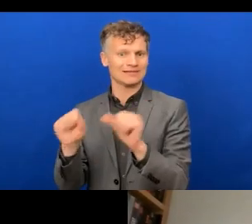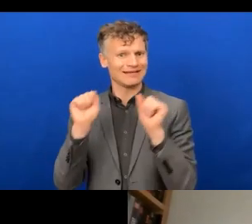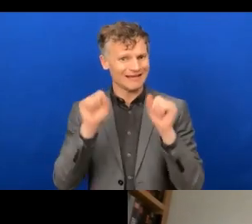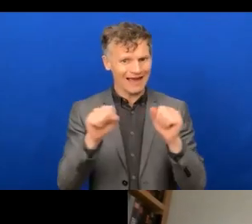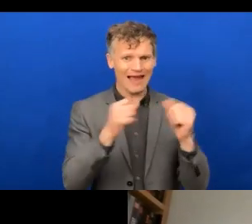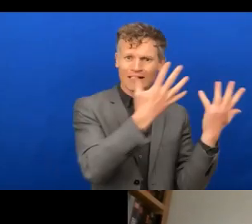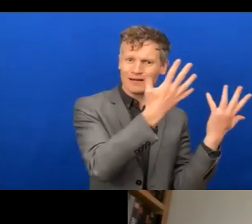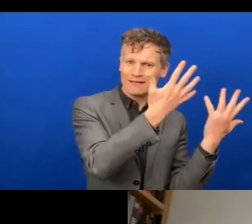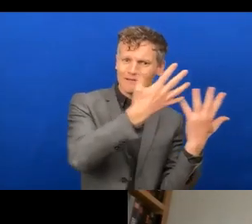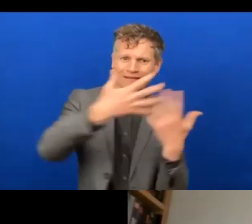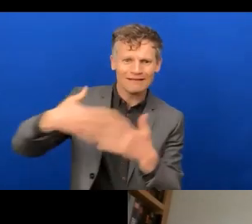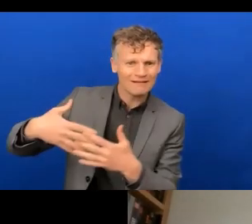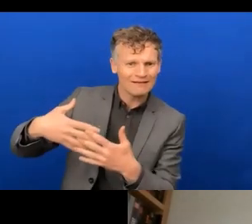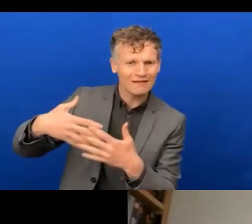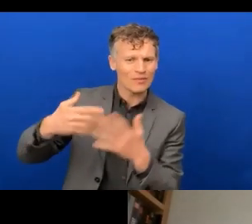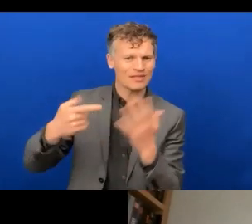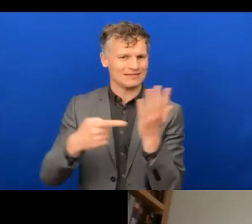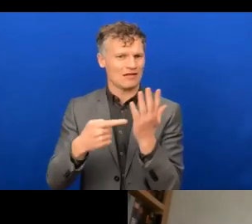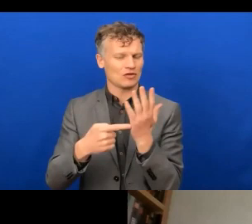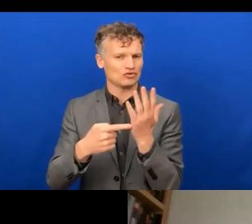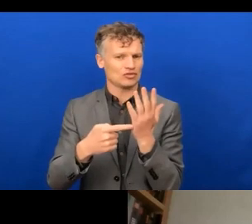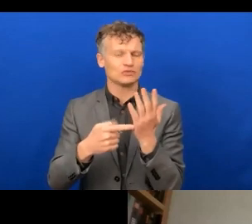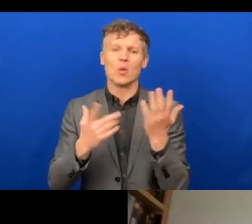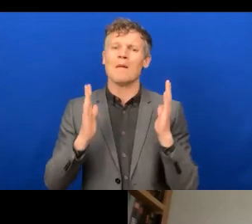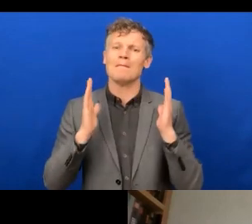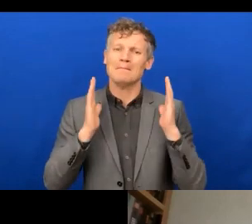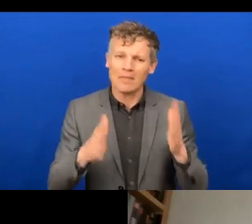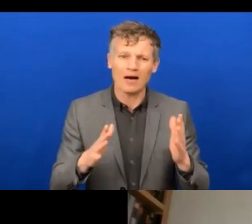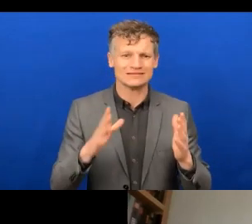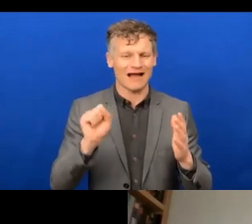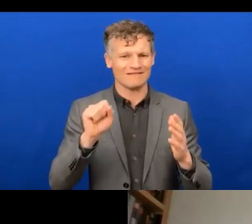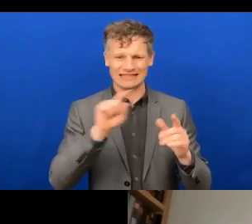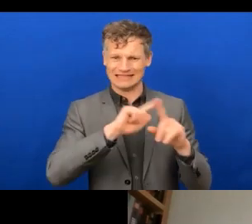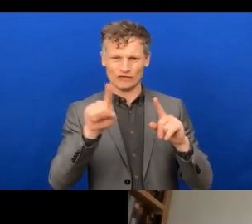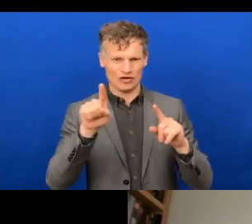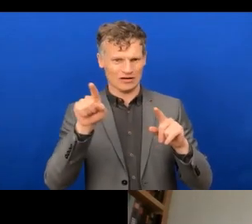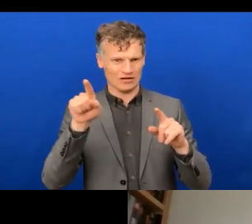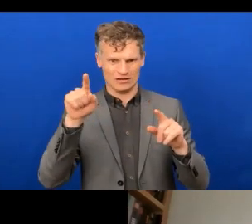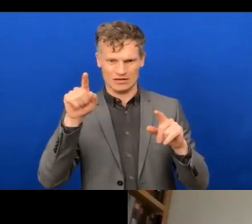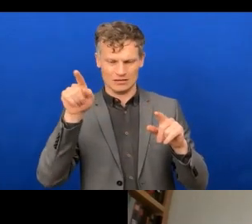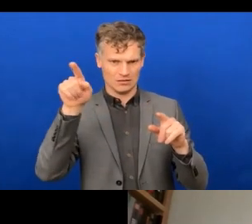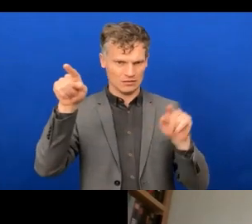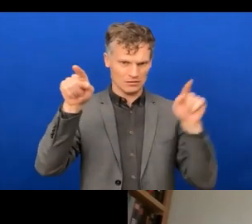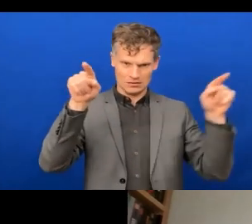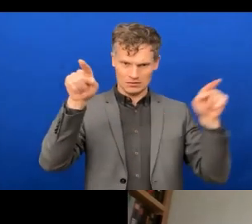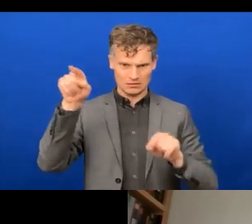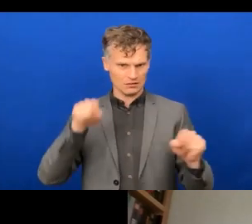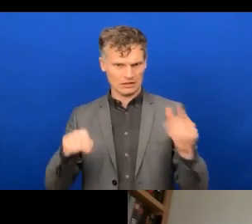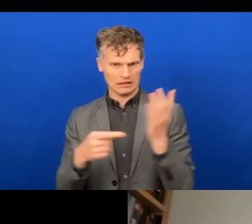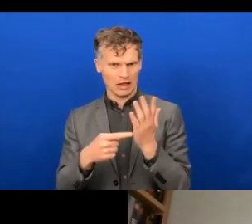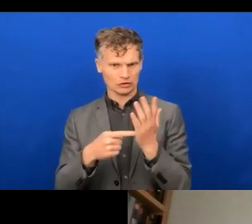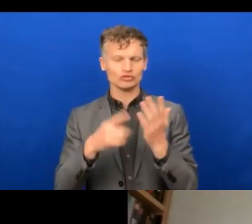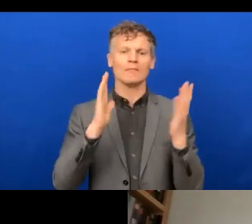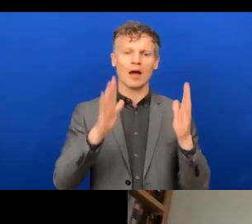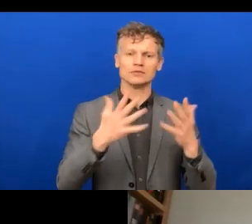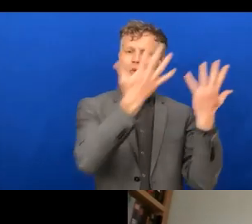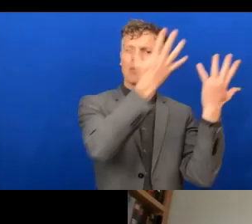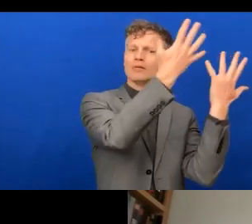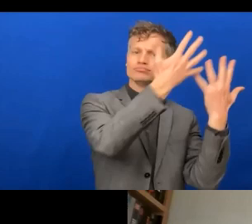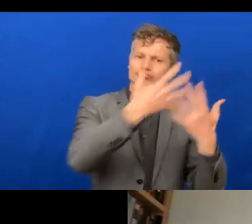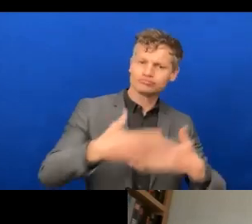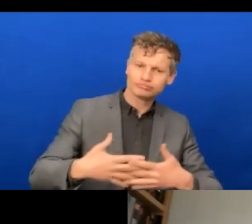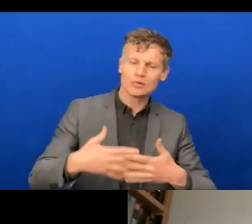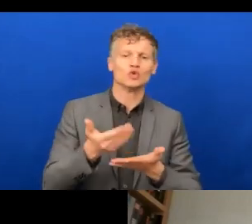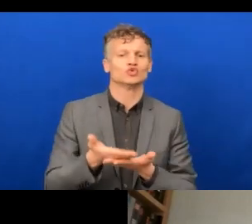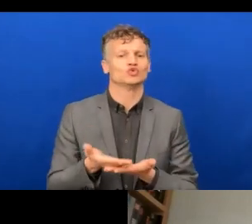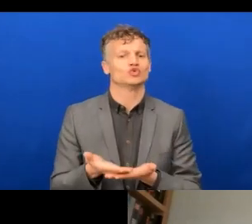making sure that you do interoperability, uh, and your sort of due diligence and support with the assistive tech. So, so those